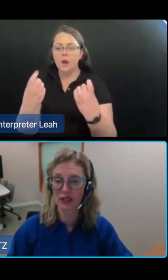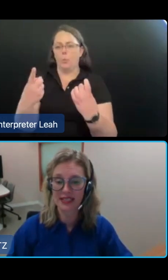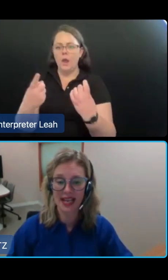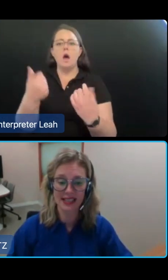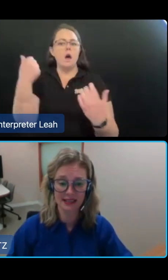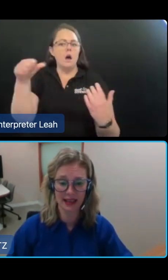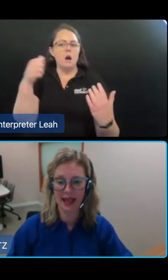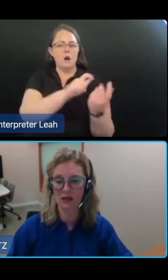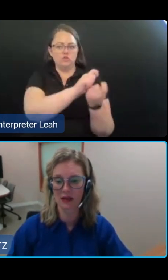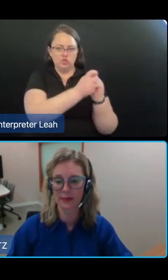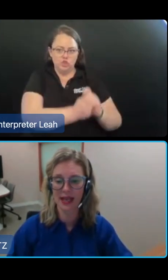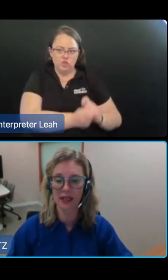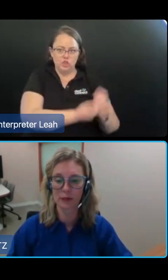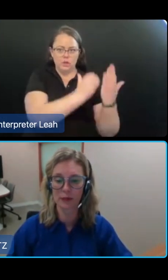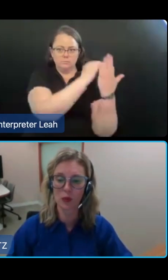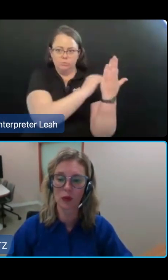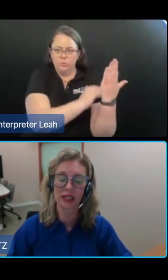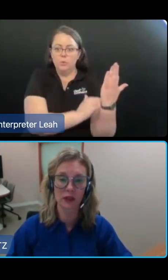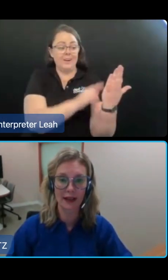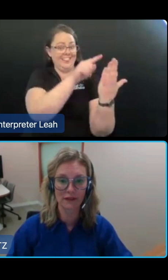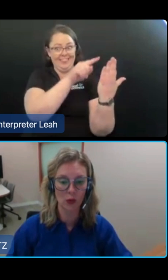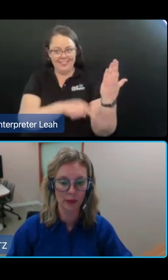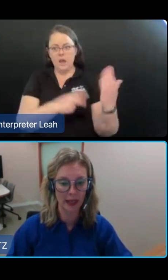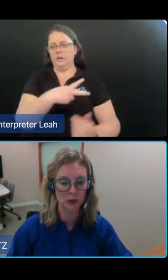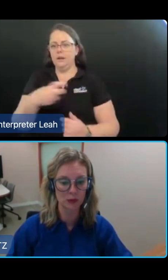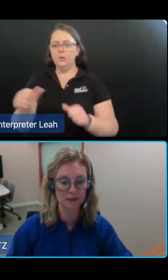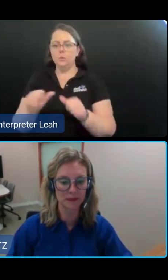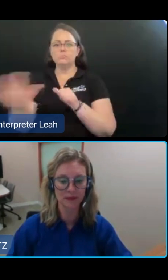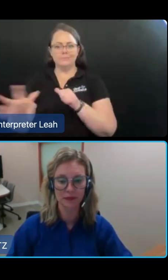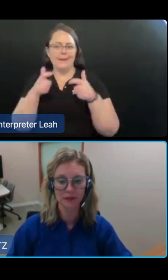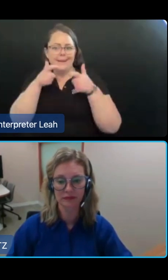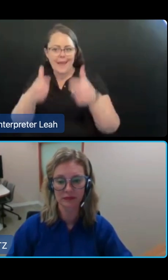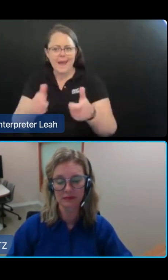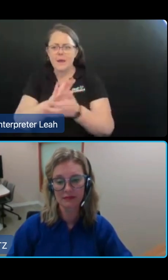heard lead to excellent care outcomes and improved quality of life for older people.